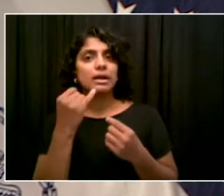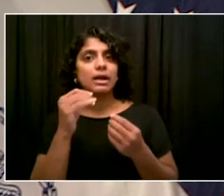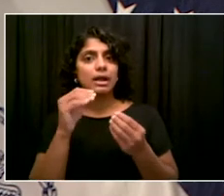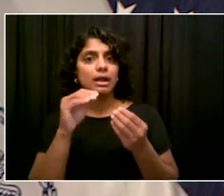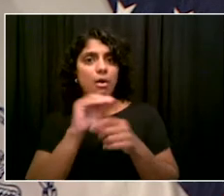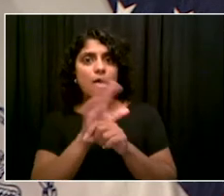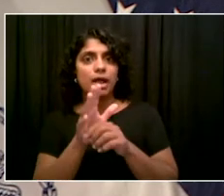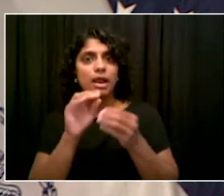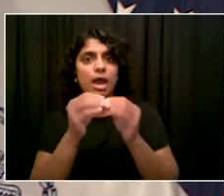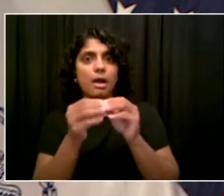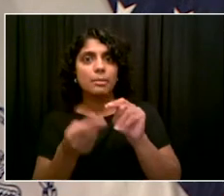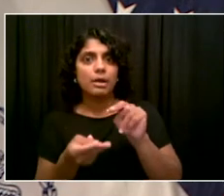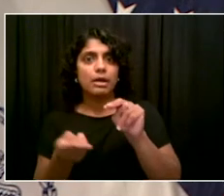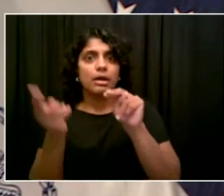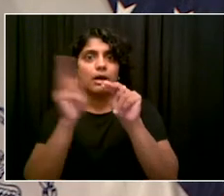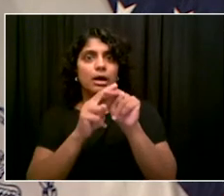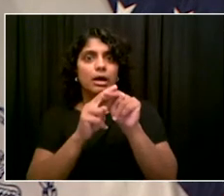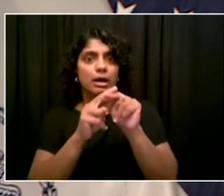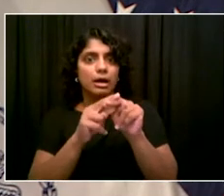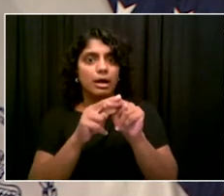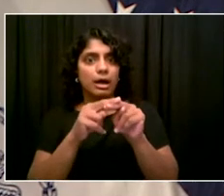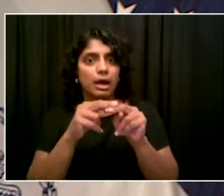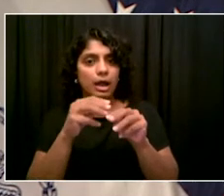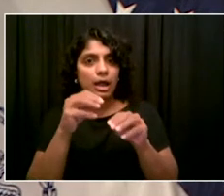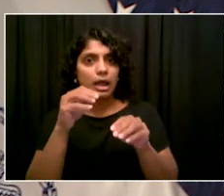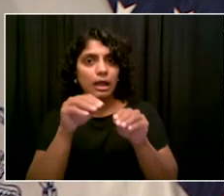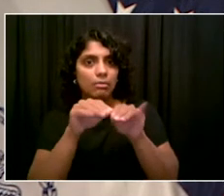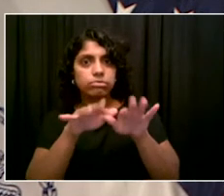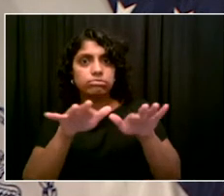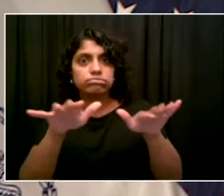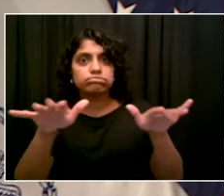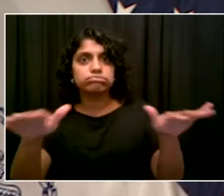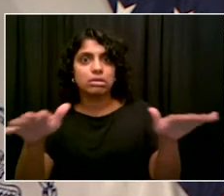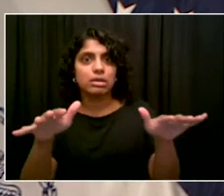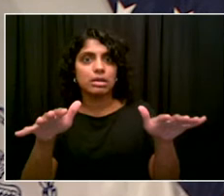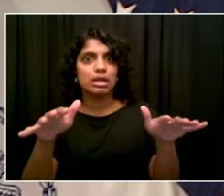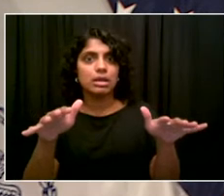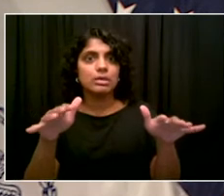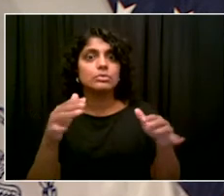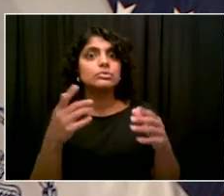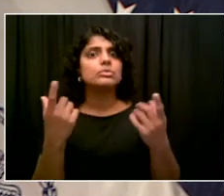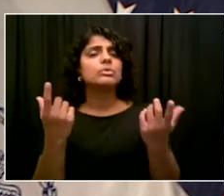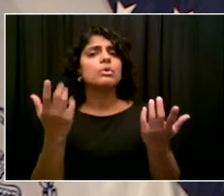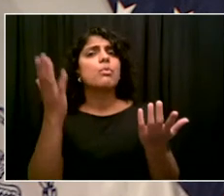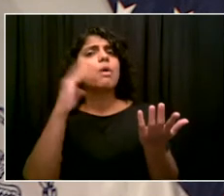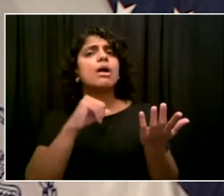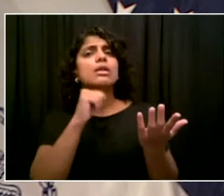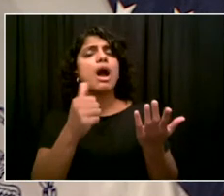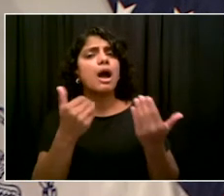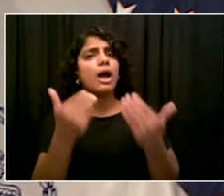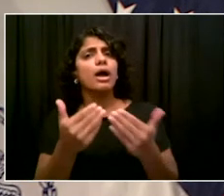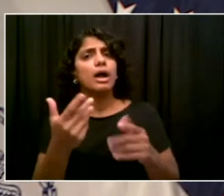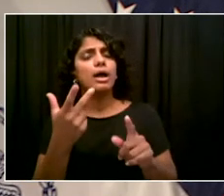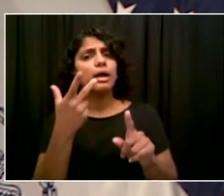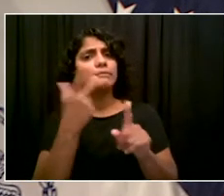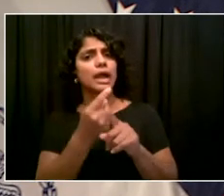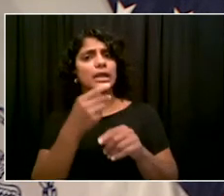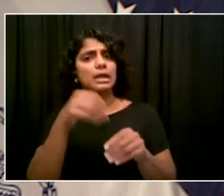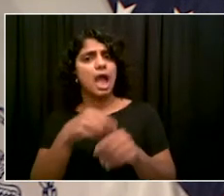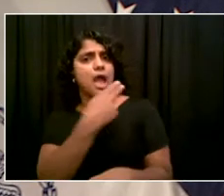letting this, you know, spread among the unvaccinated, or how do we kind of tackle that from a policy perspective?